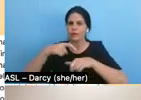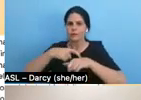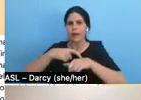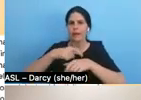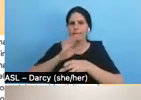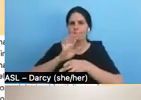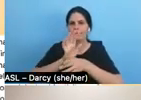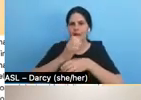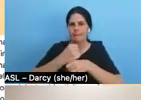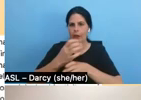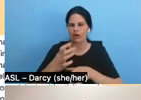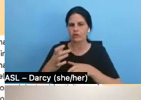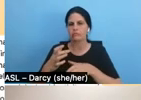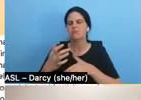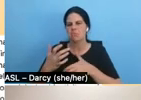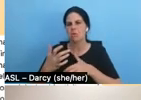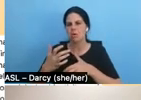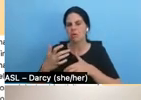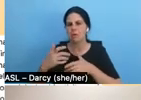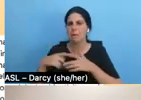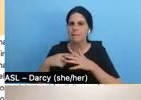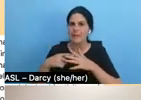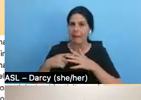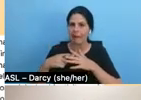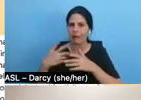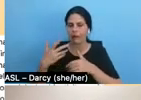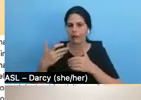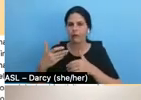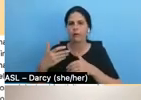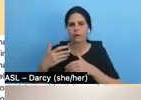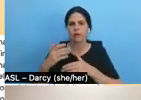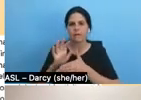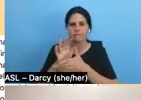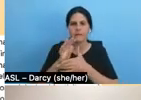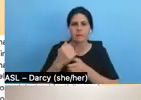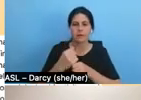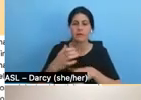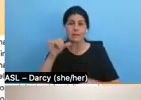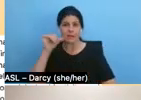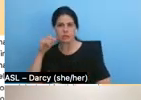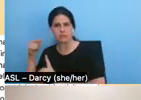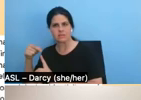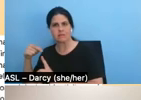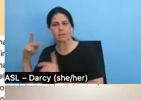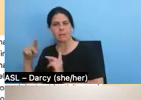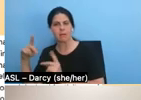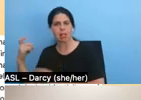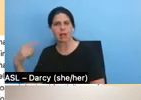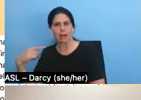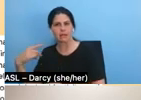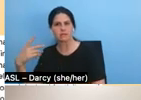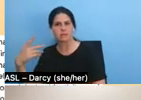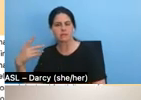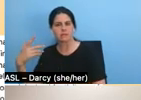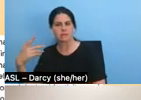and especially because yesterday we, uh, got some requests about from folks who wanted to work, um, or maybe